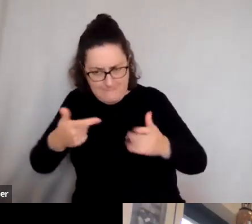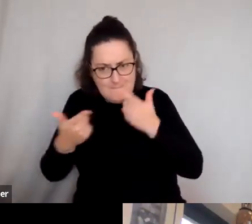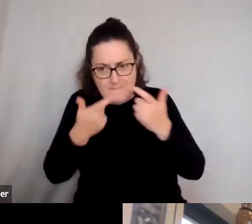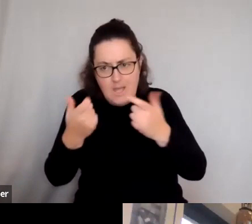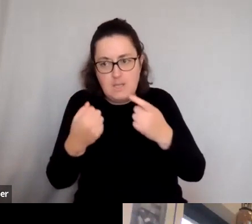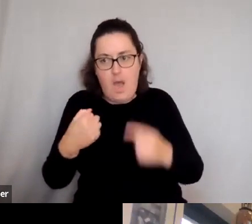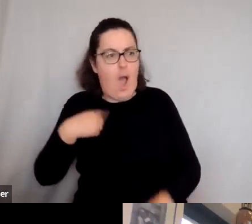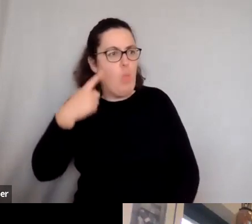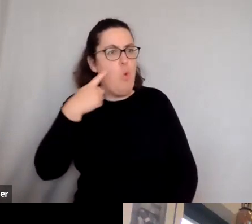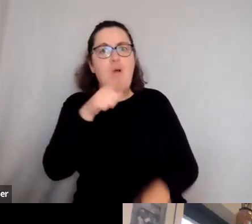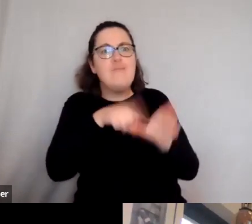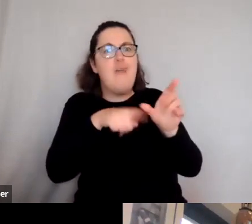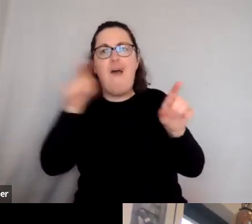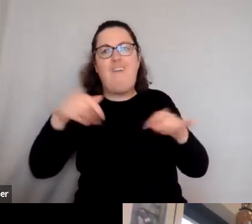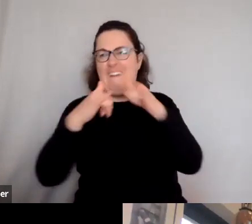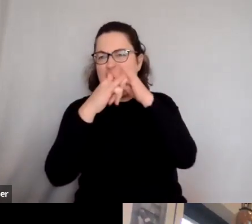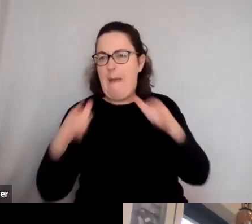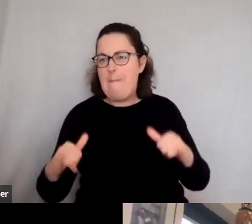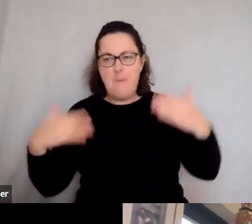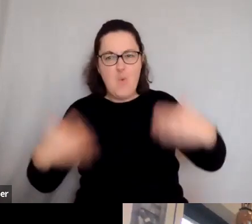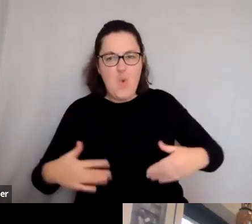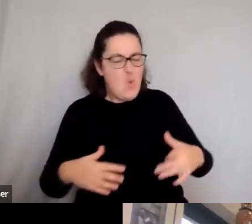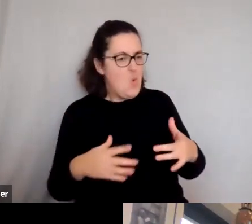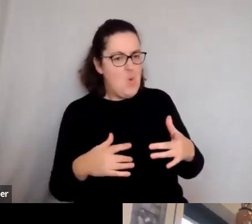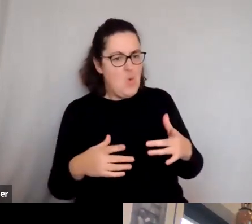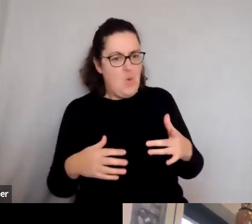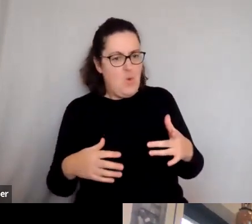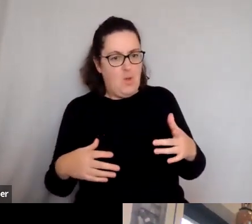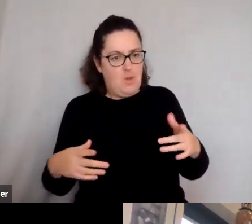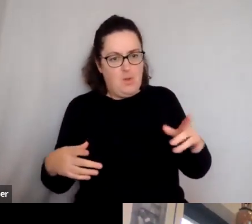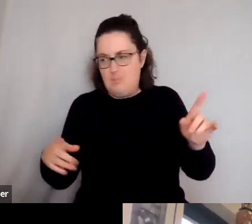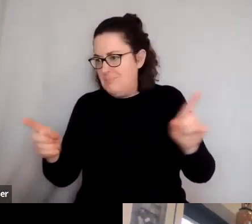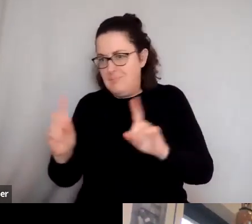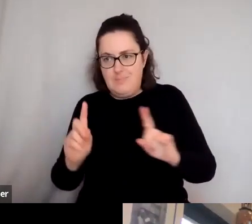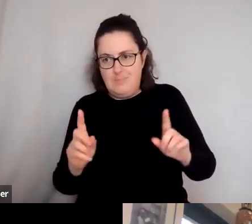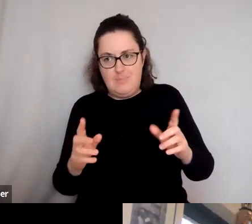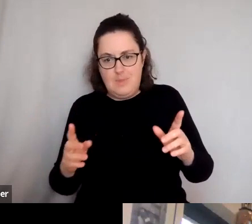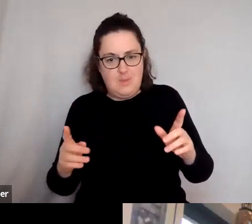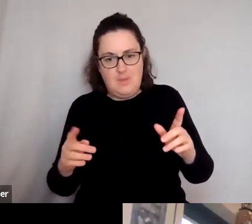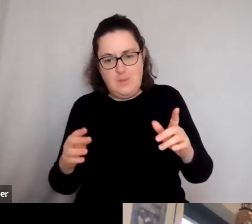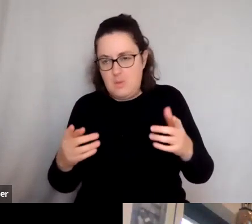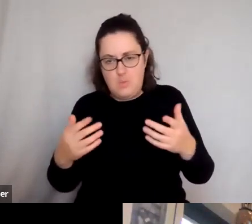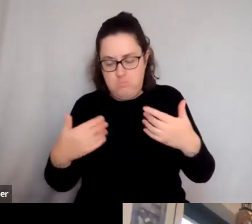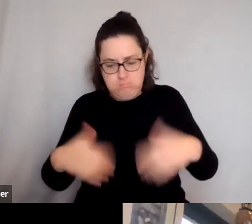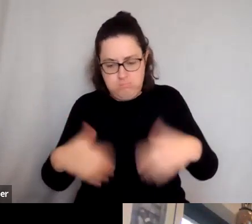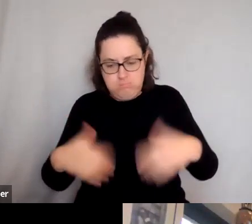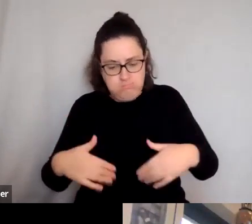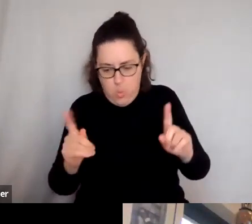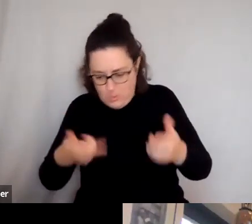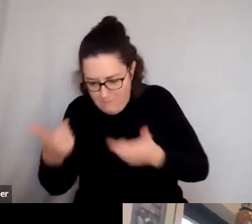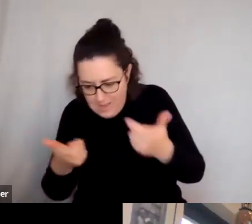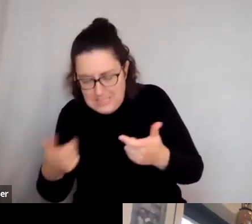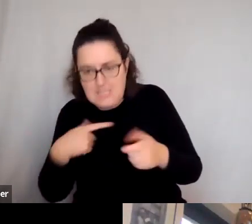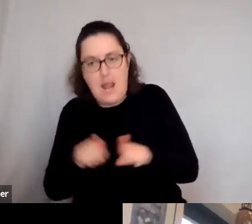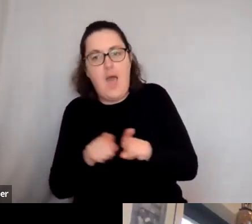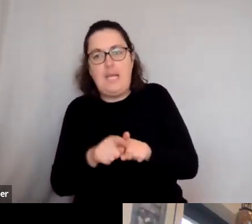all these other young diggers on a campsite, you know, sex and goodness knows what, whoops, no, not really. But, you know, it was kind of like a teenage